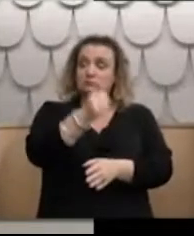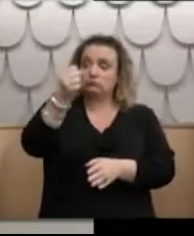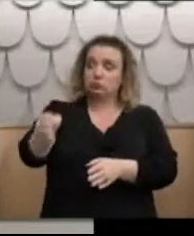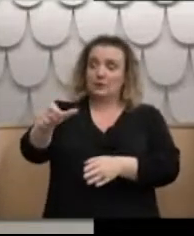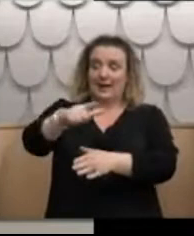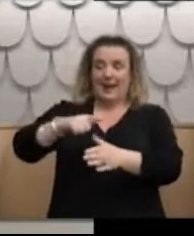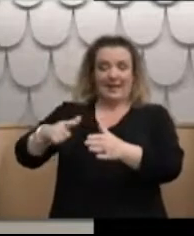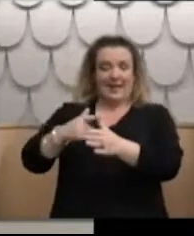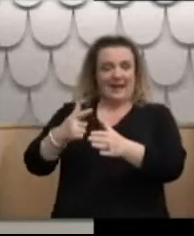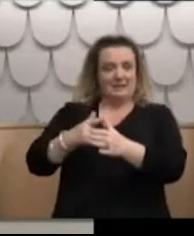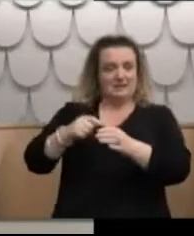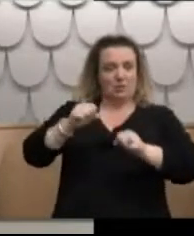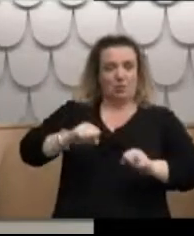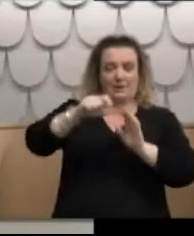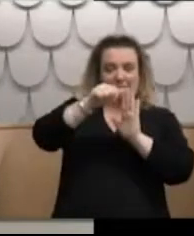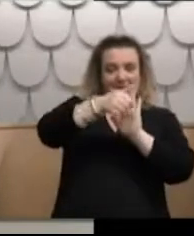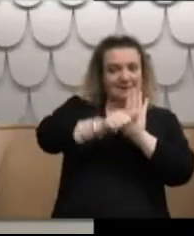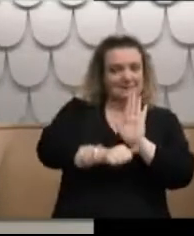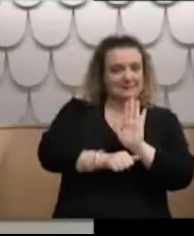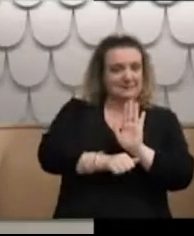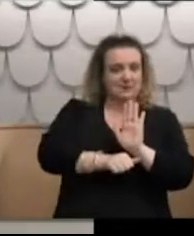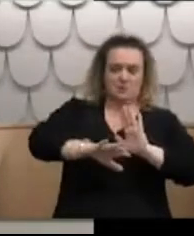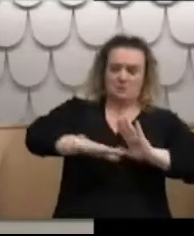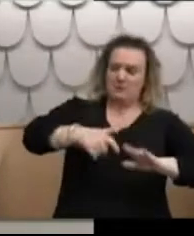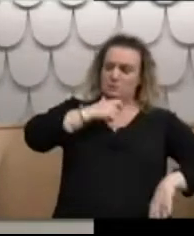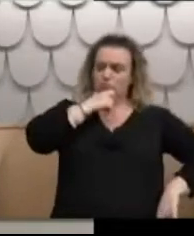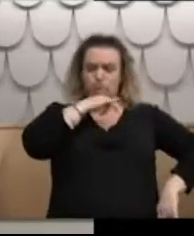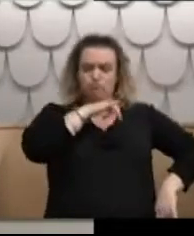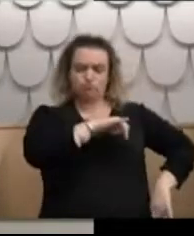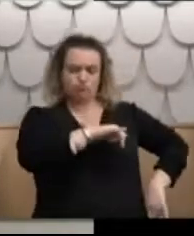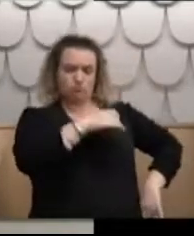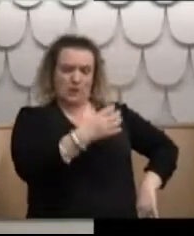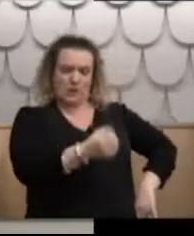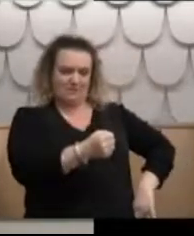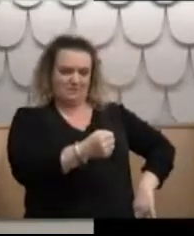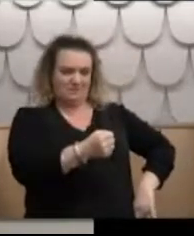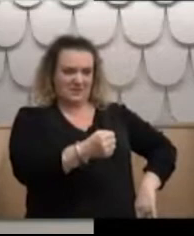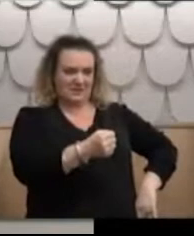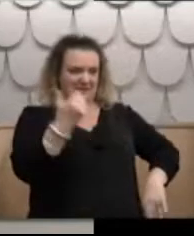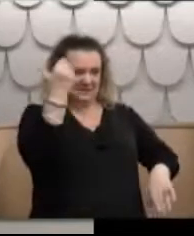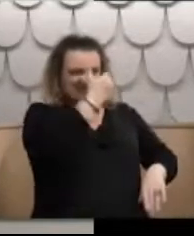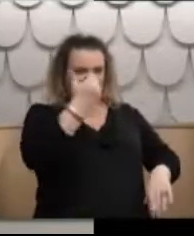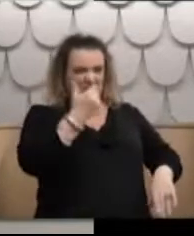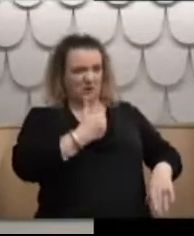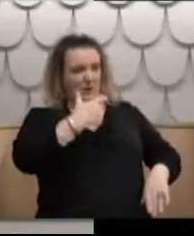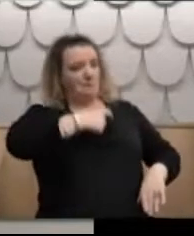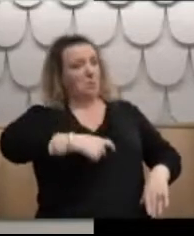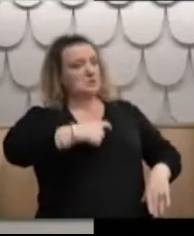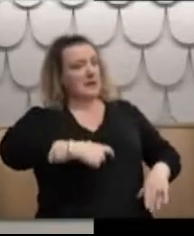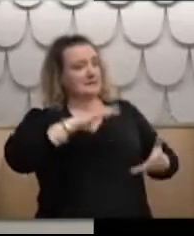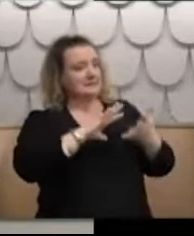put me on the waiting list suggesting that I might have a schizoid personality disorder.